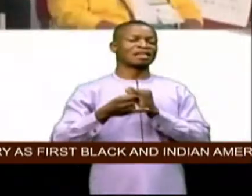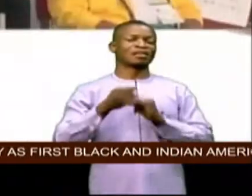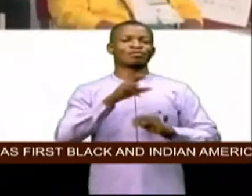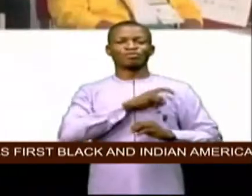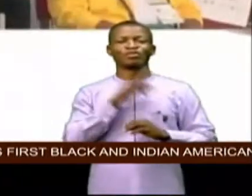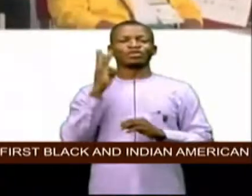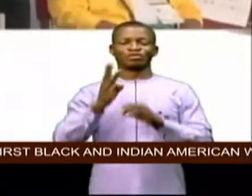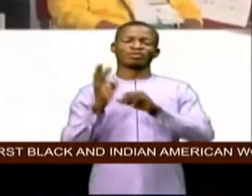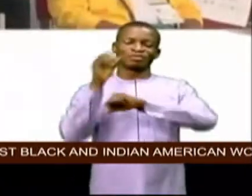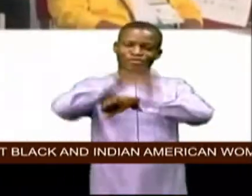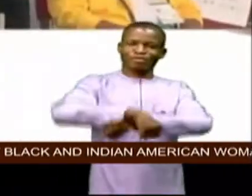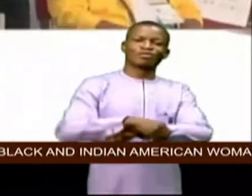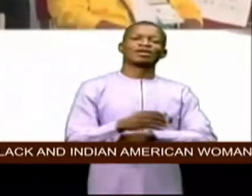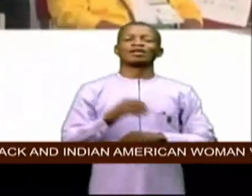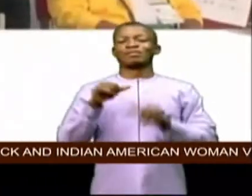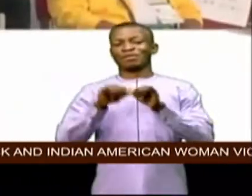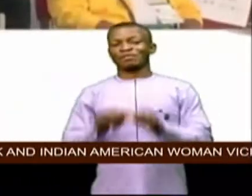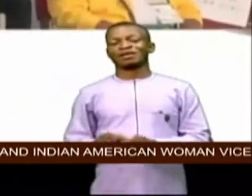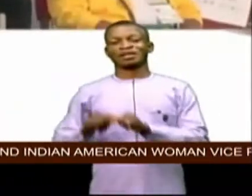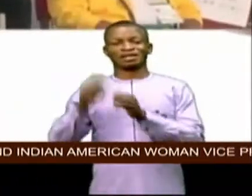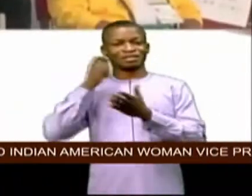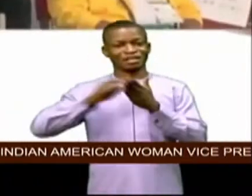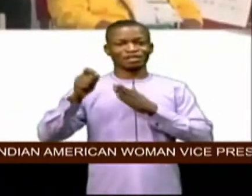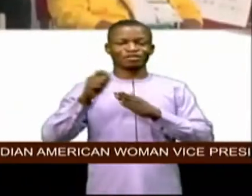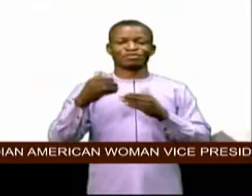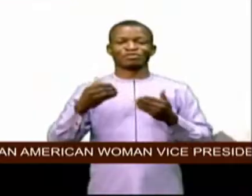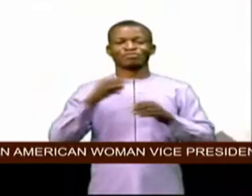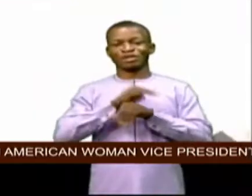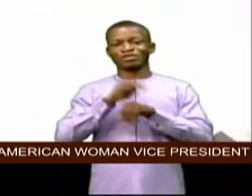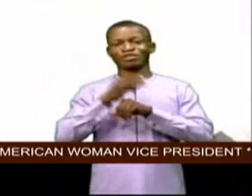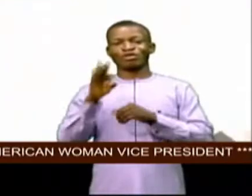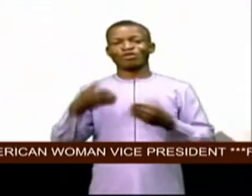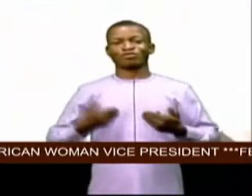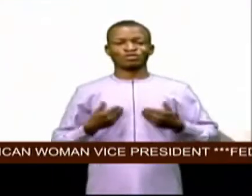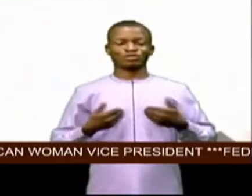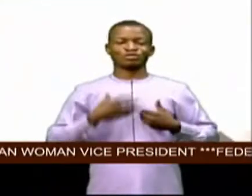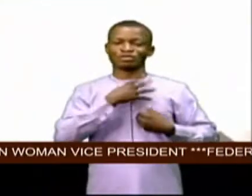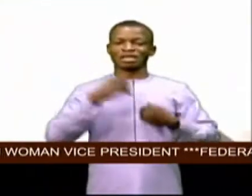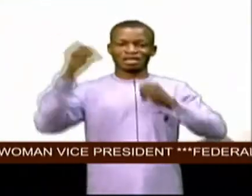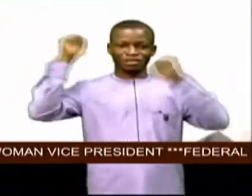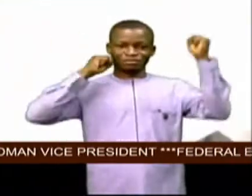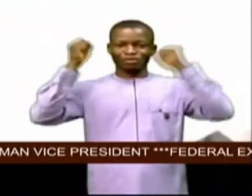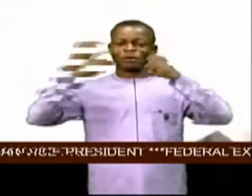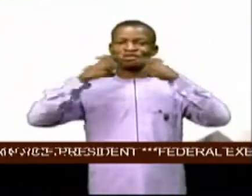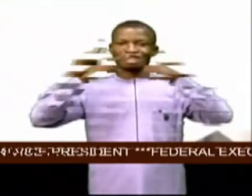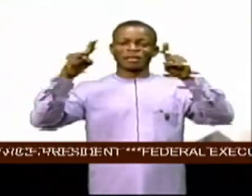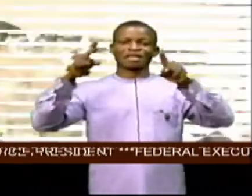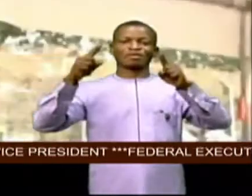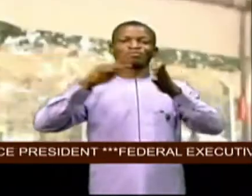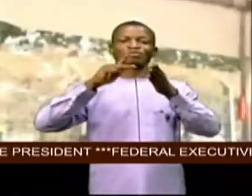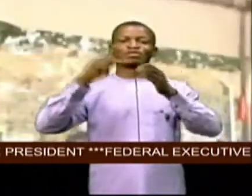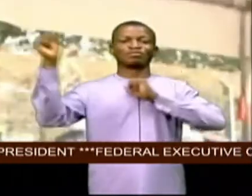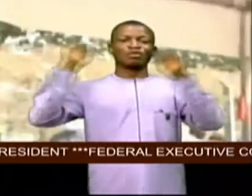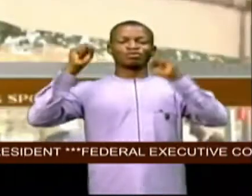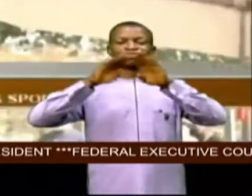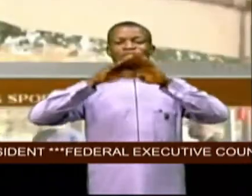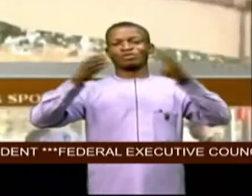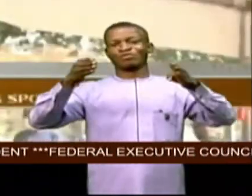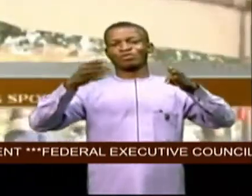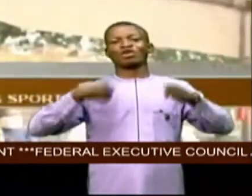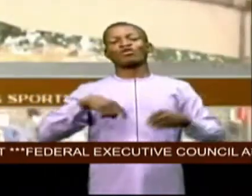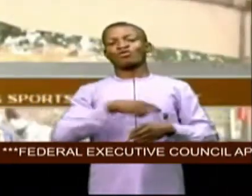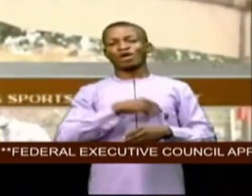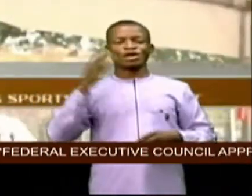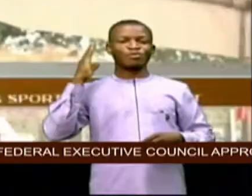permanent secretary ministry of youth and sports development development nebo lisa anako declared the event open we will be committed